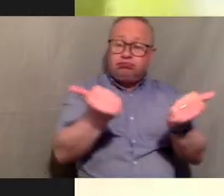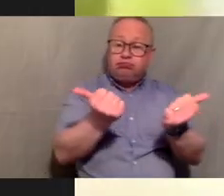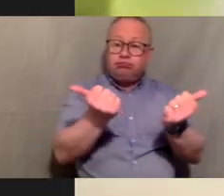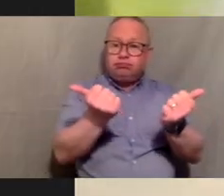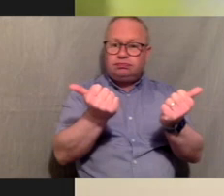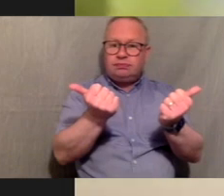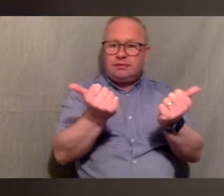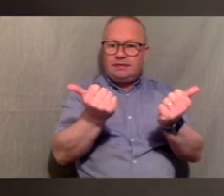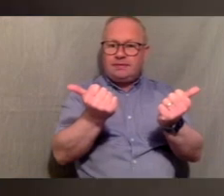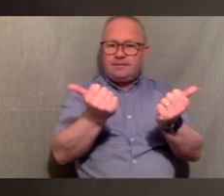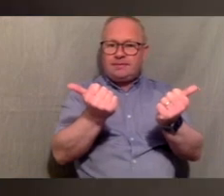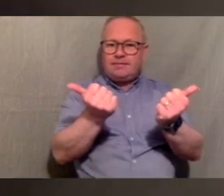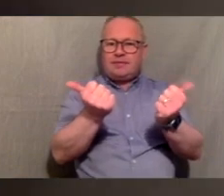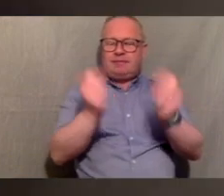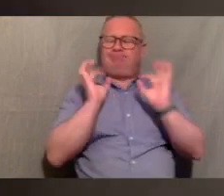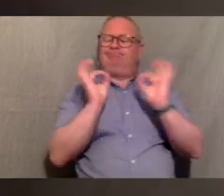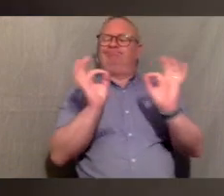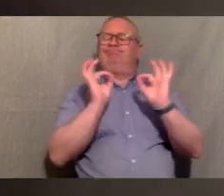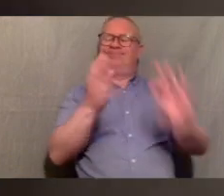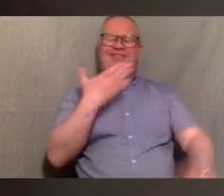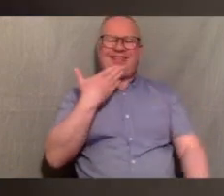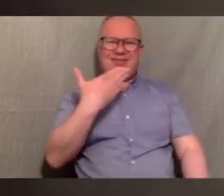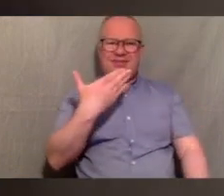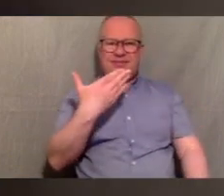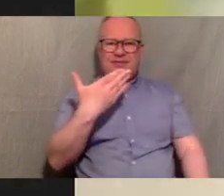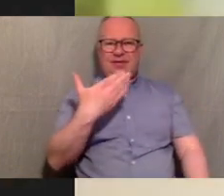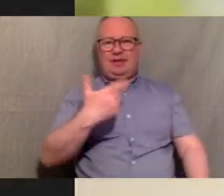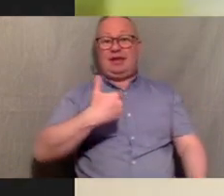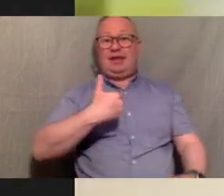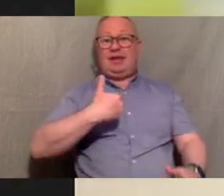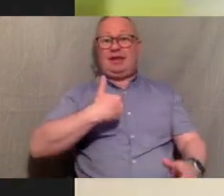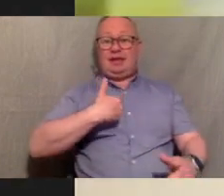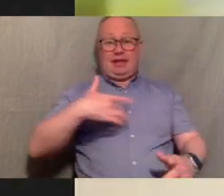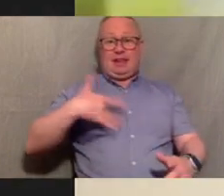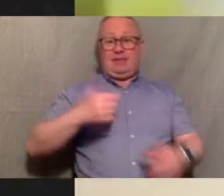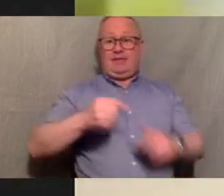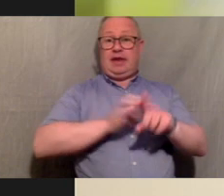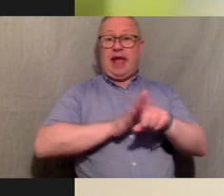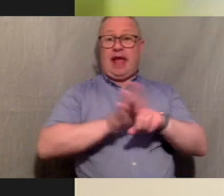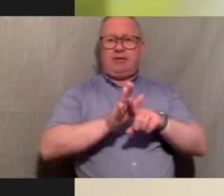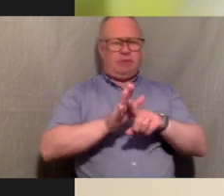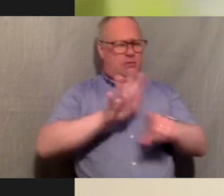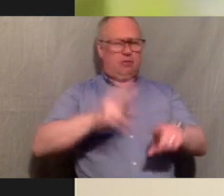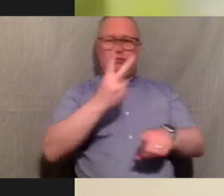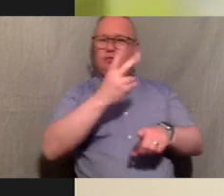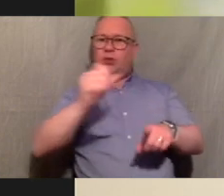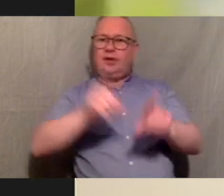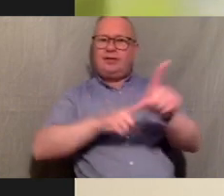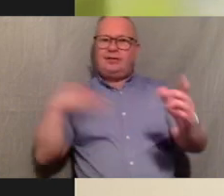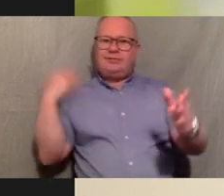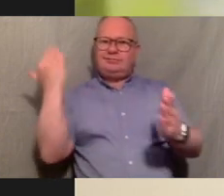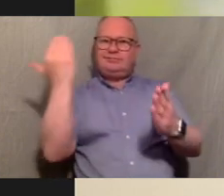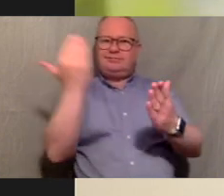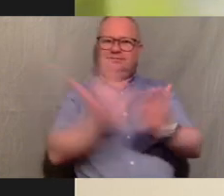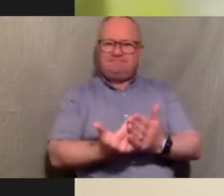okay perfect so i'm from i currently live in edinburgh i've been here for about 20 odd years um and yeah